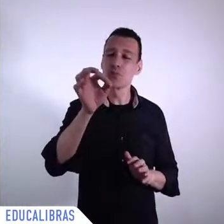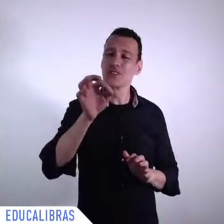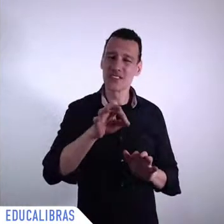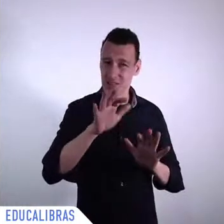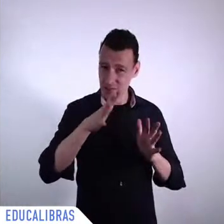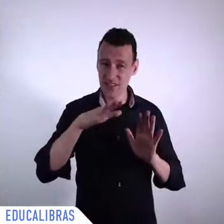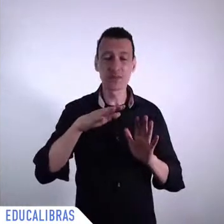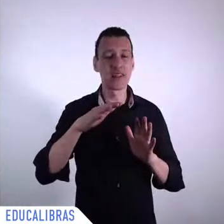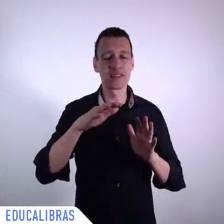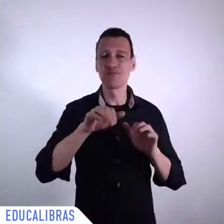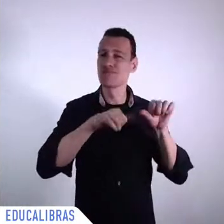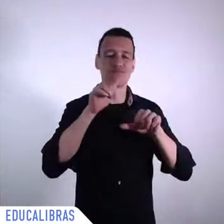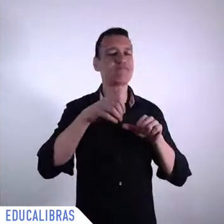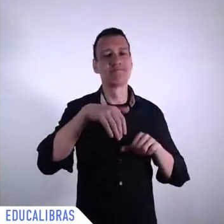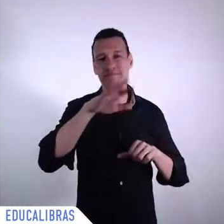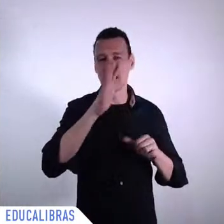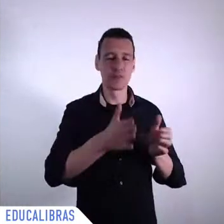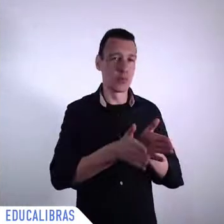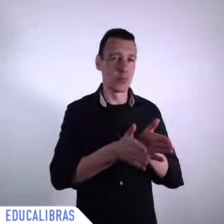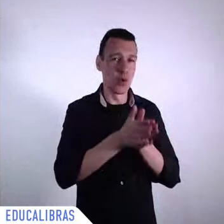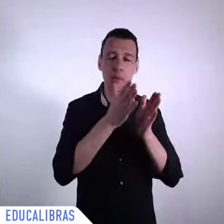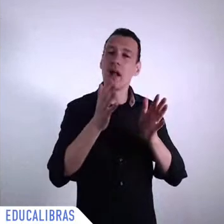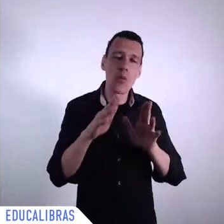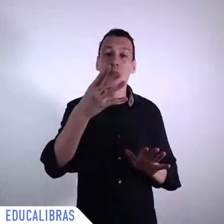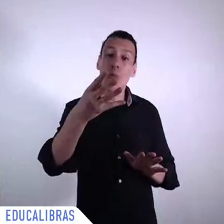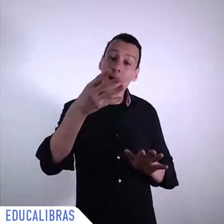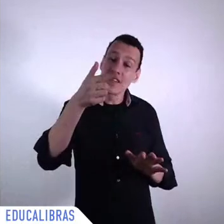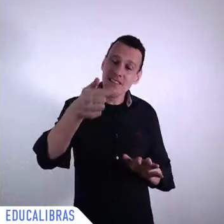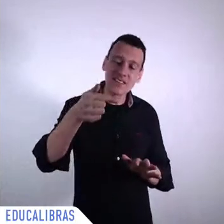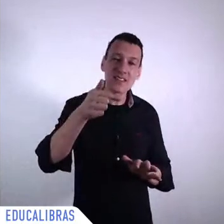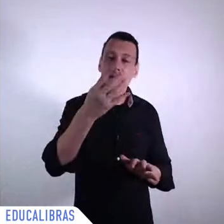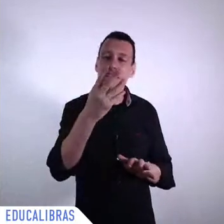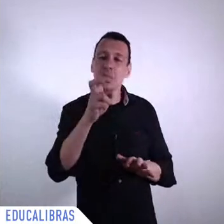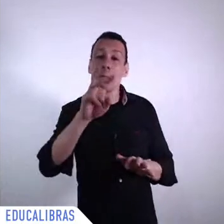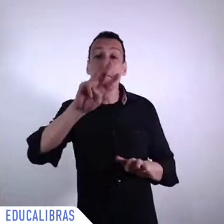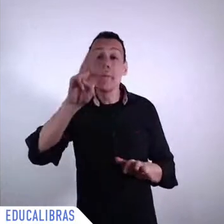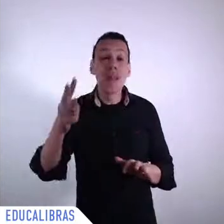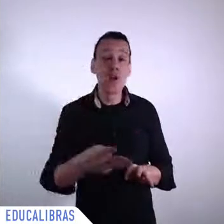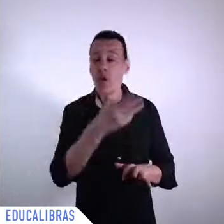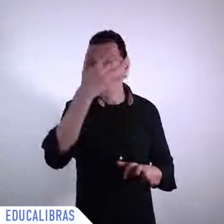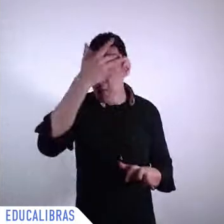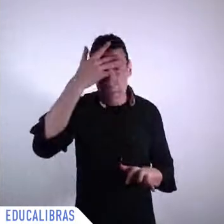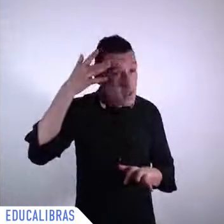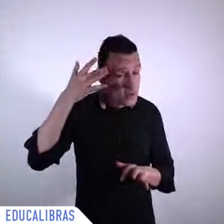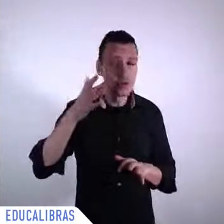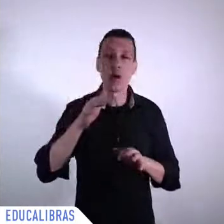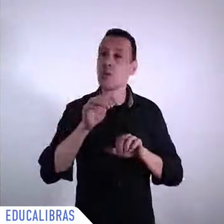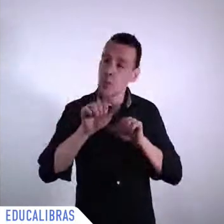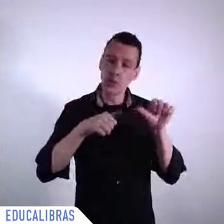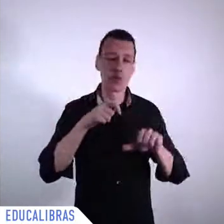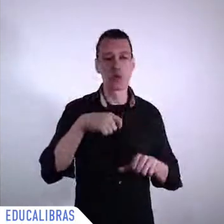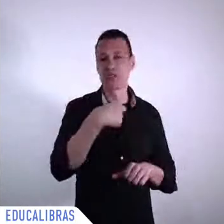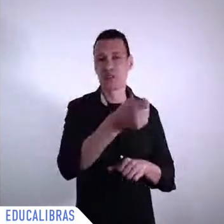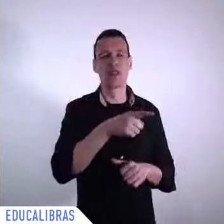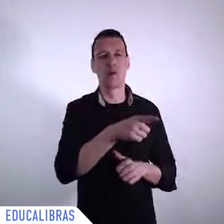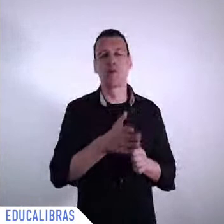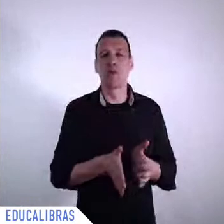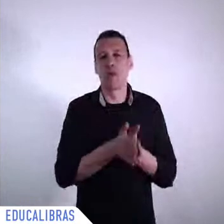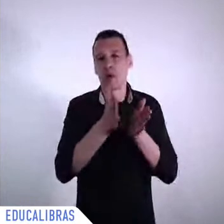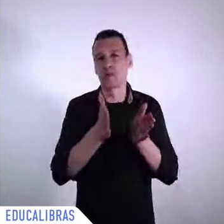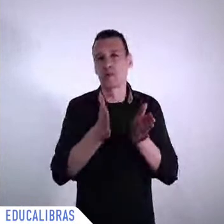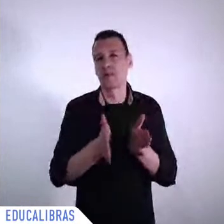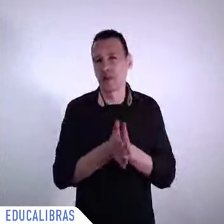total of 213 million people and in Brazil more or less we see a same increase of a 7